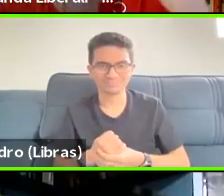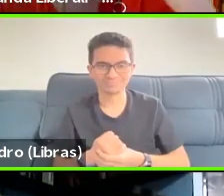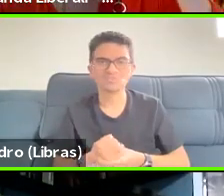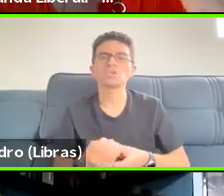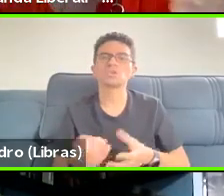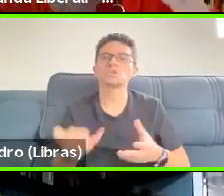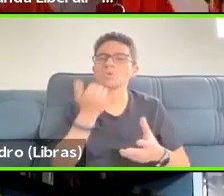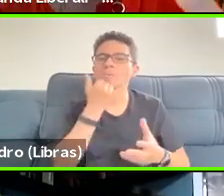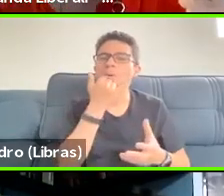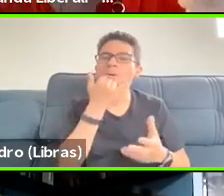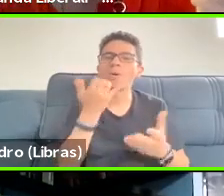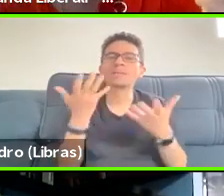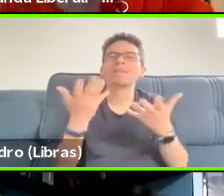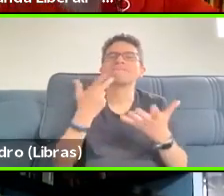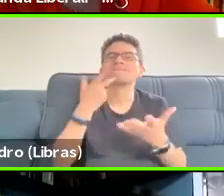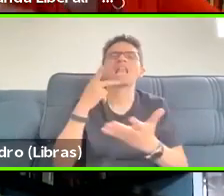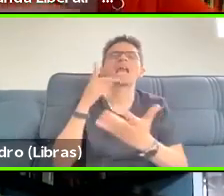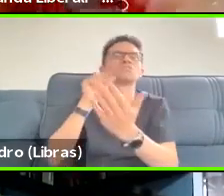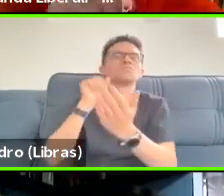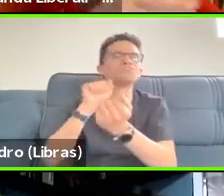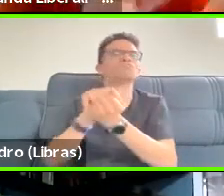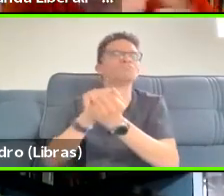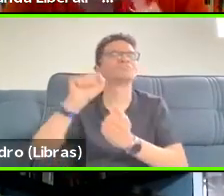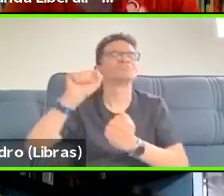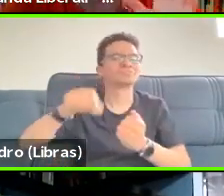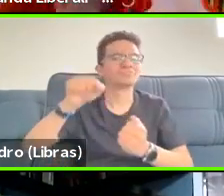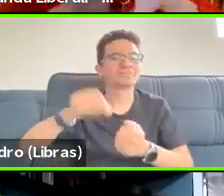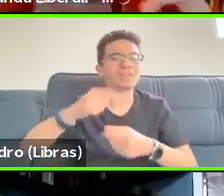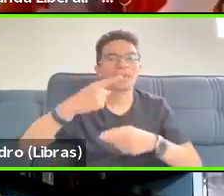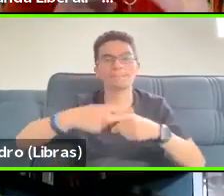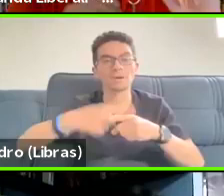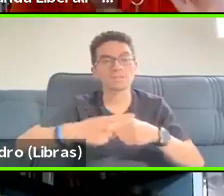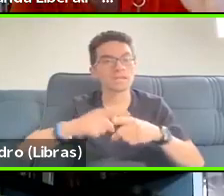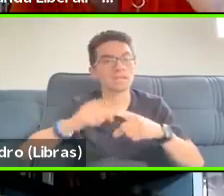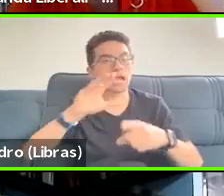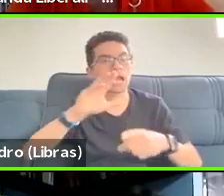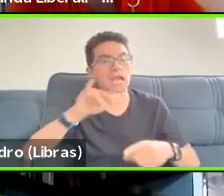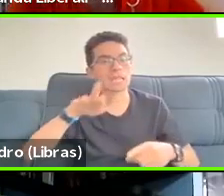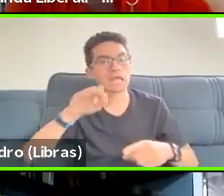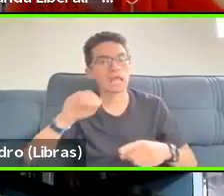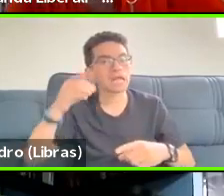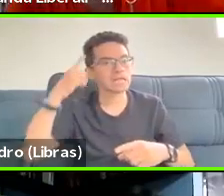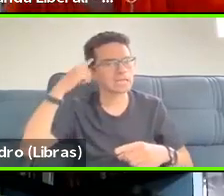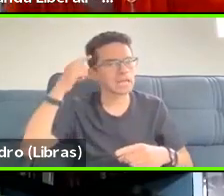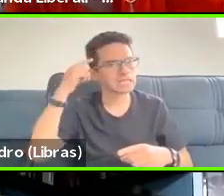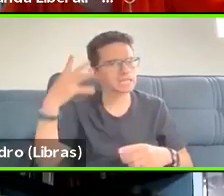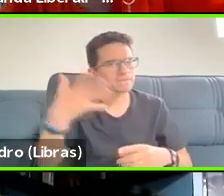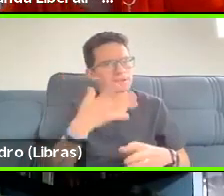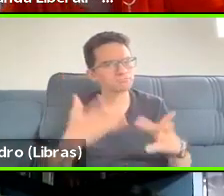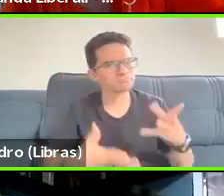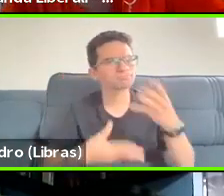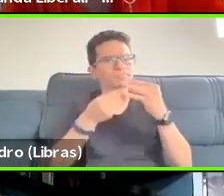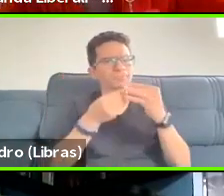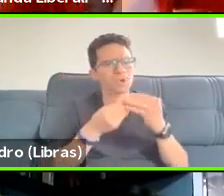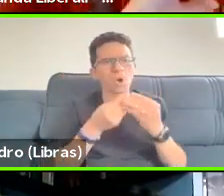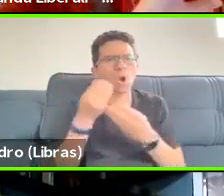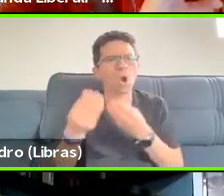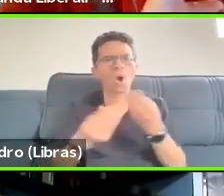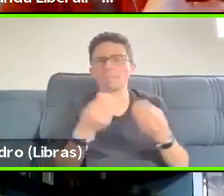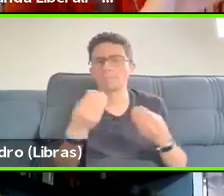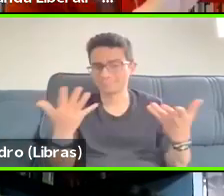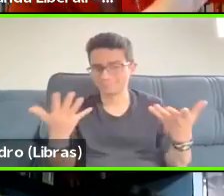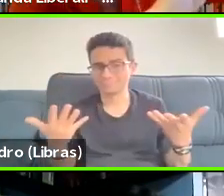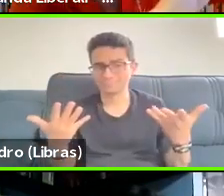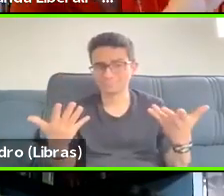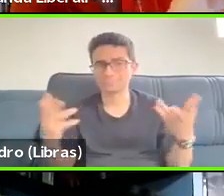them about the creative chain and how it fits within this, because we never talk about subject as only the students. We